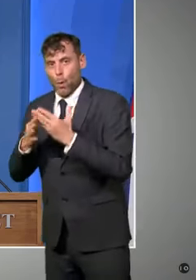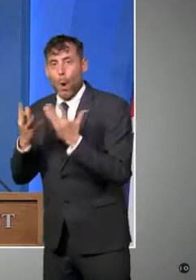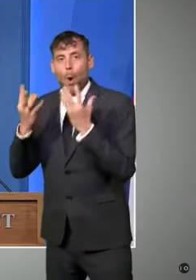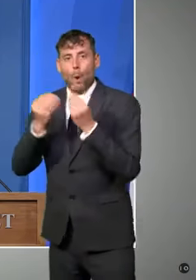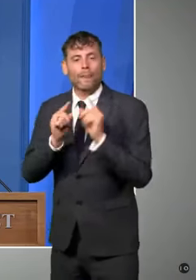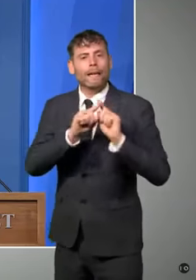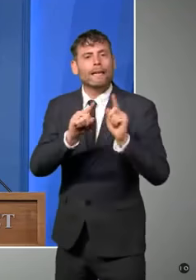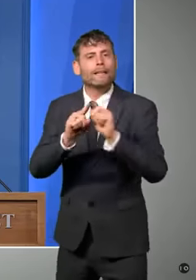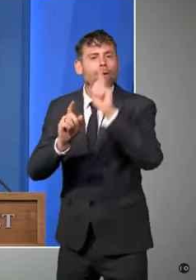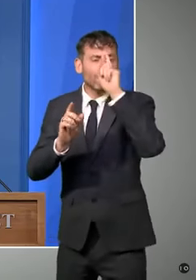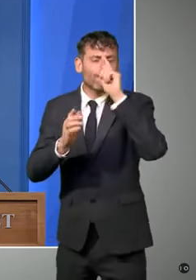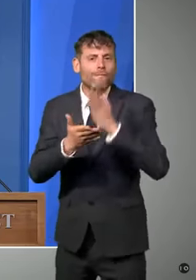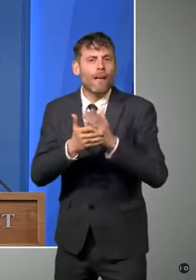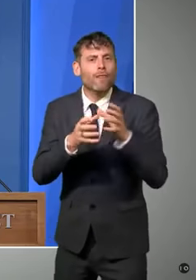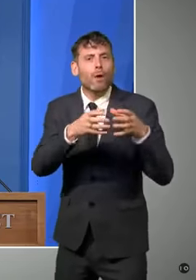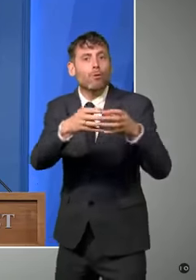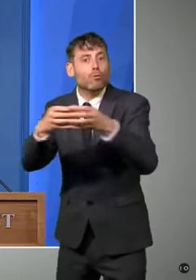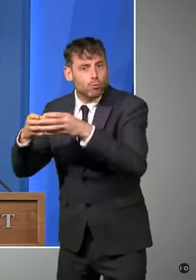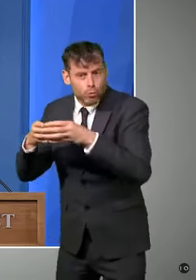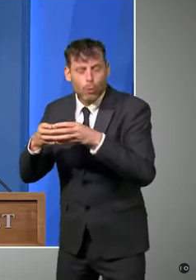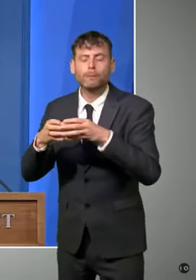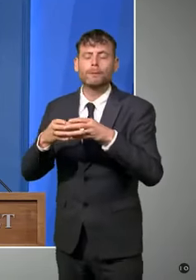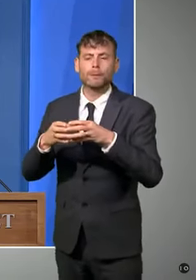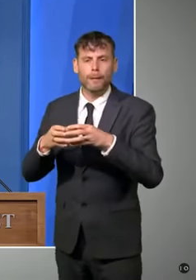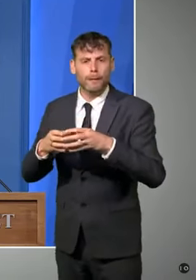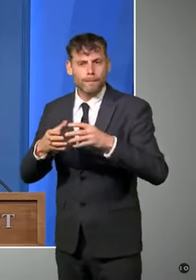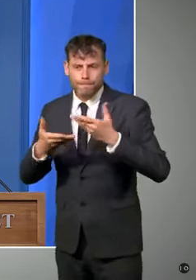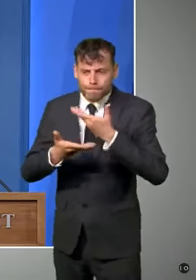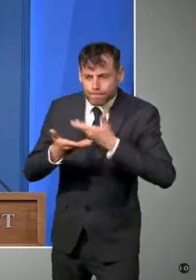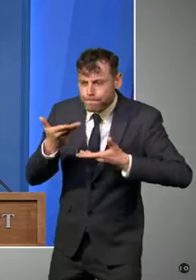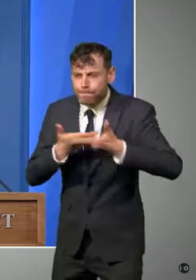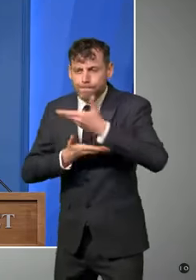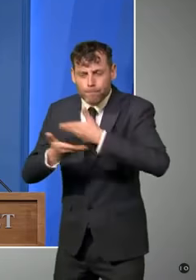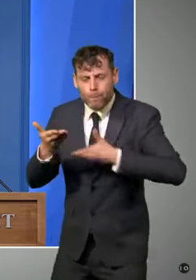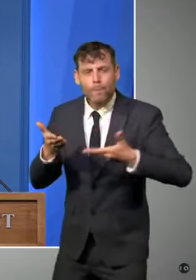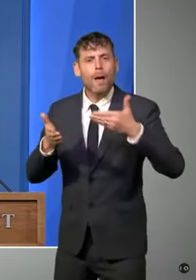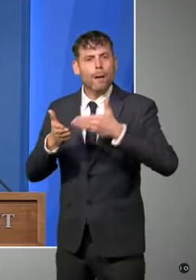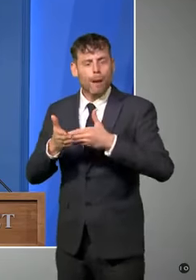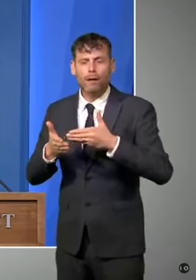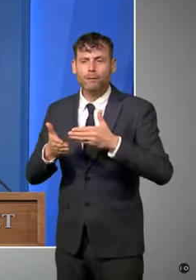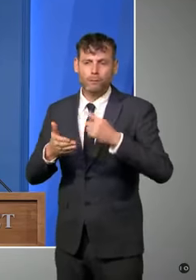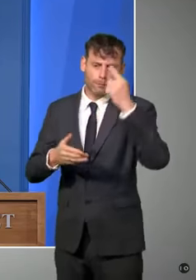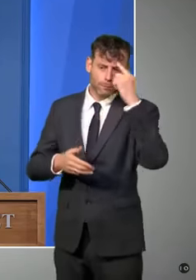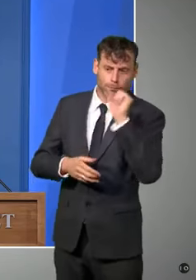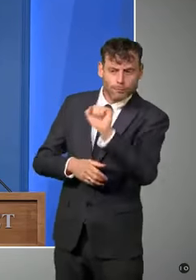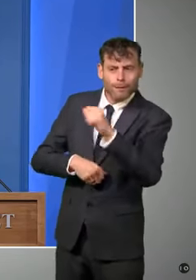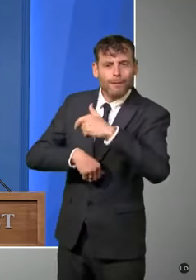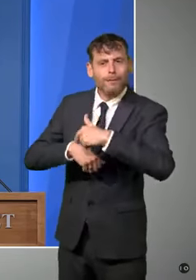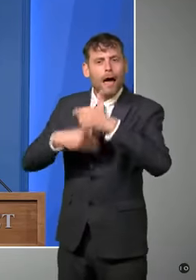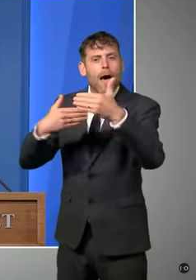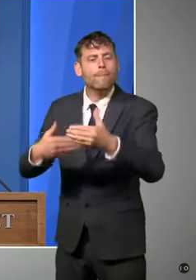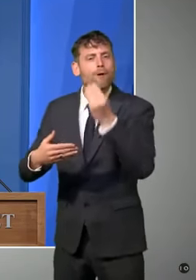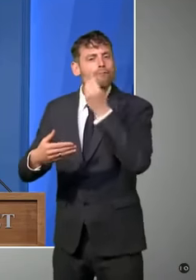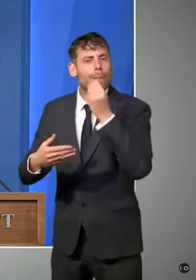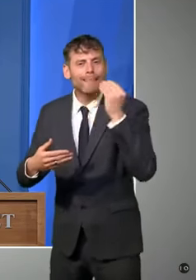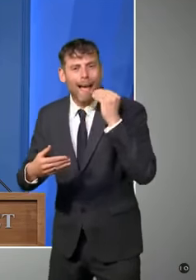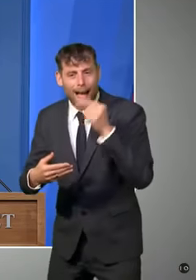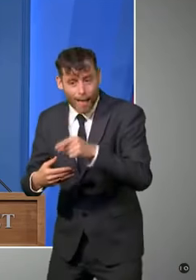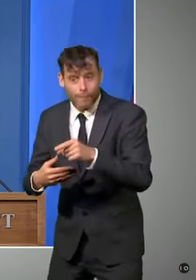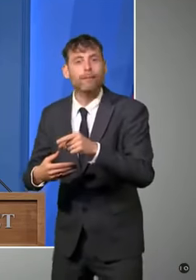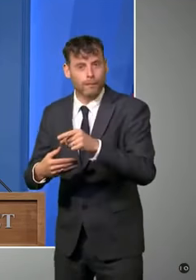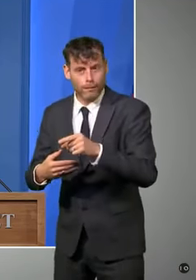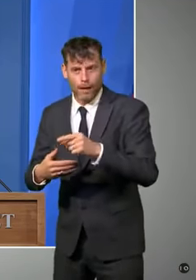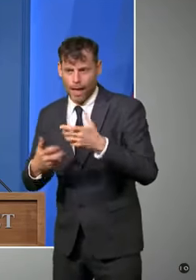and other local nuances, and really strong vocal backing from high-profile people such as